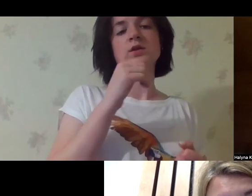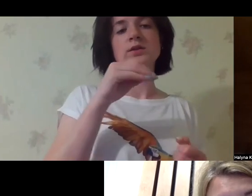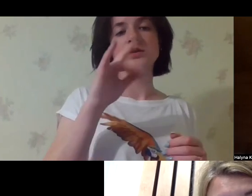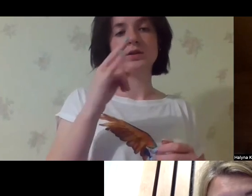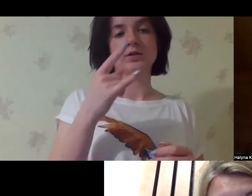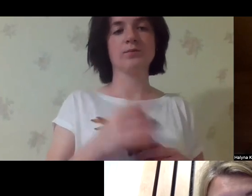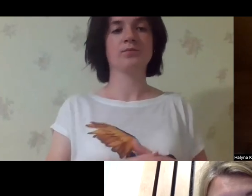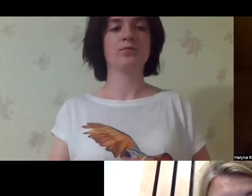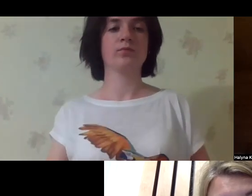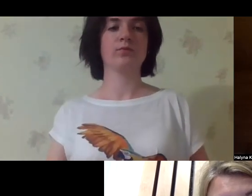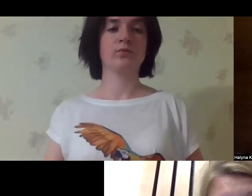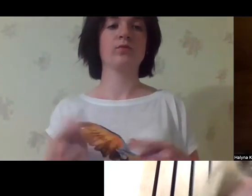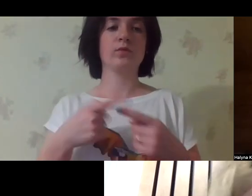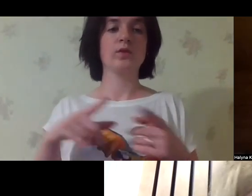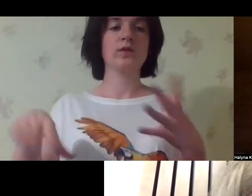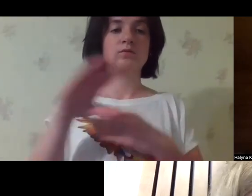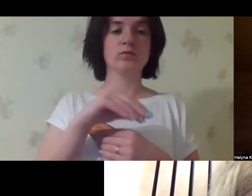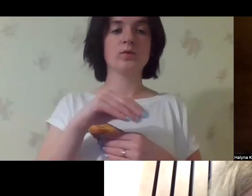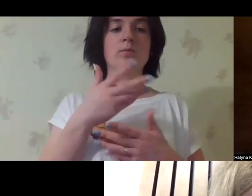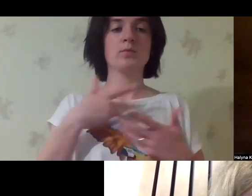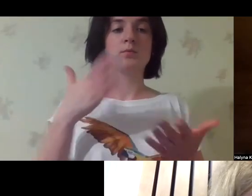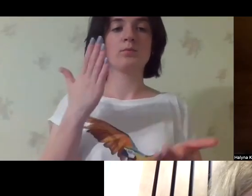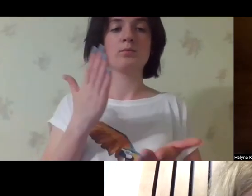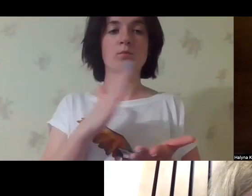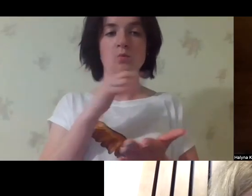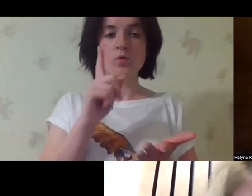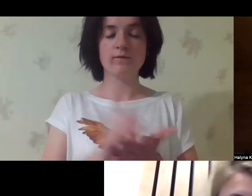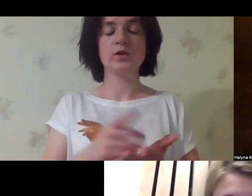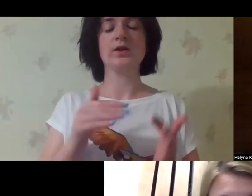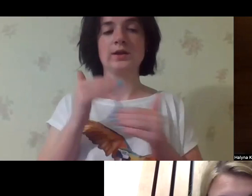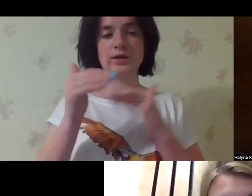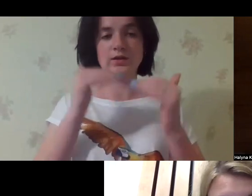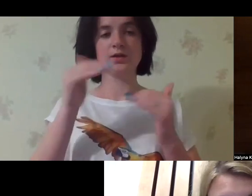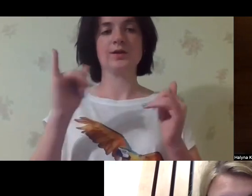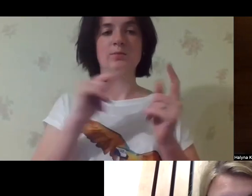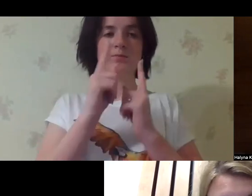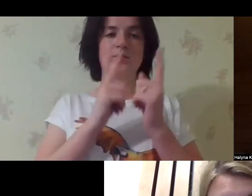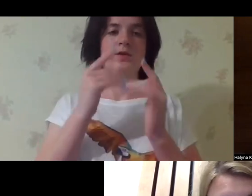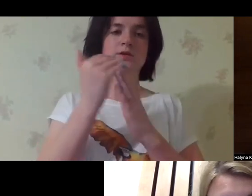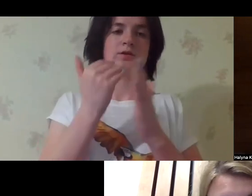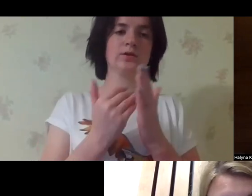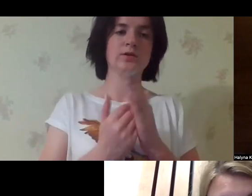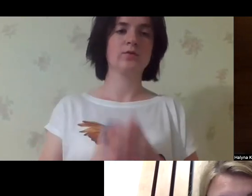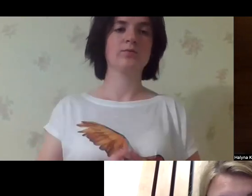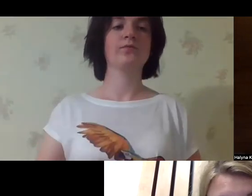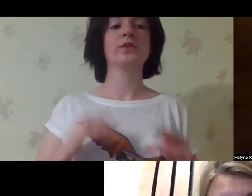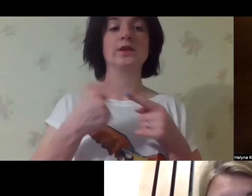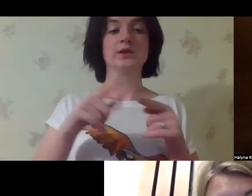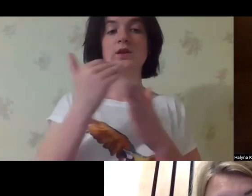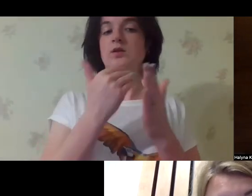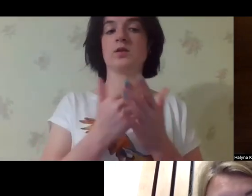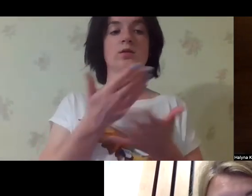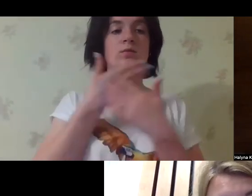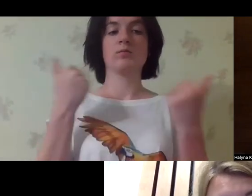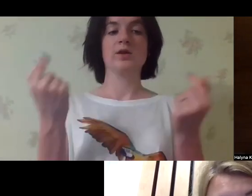this grassroot level. We should act on different levels